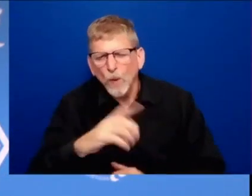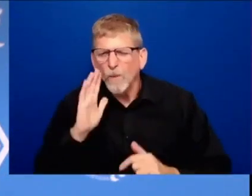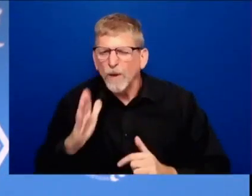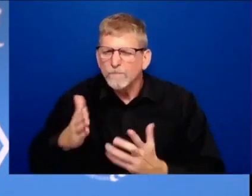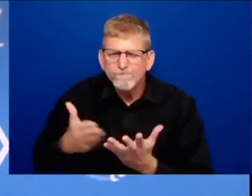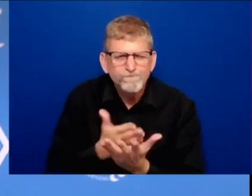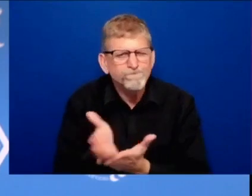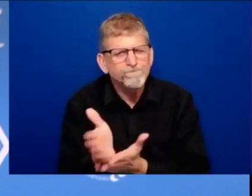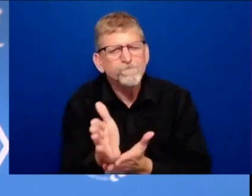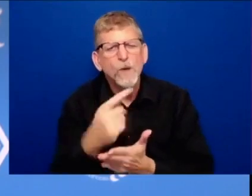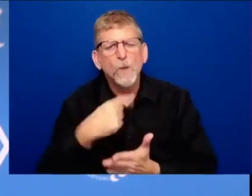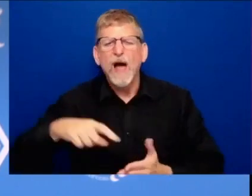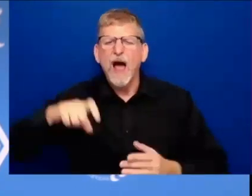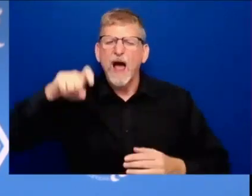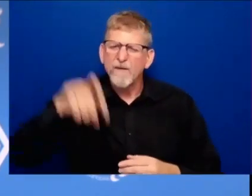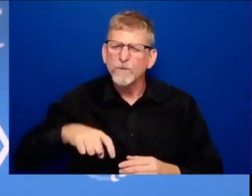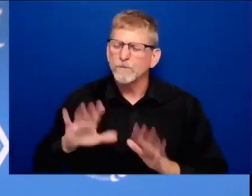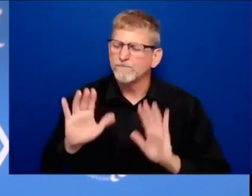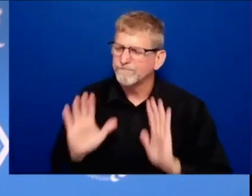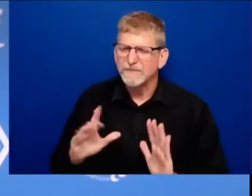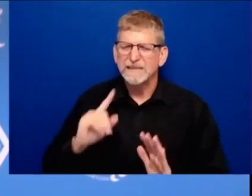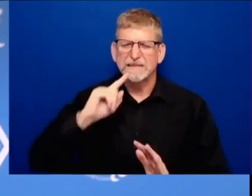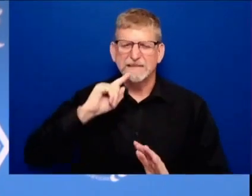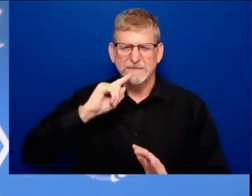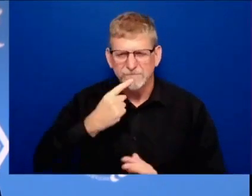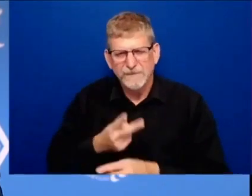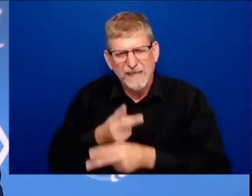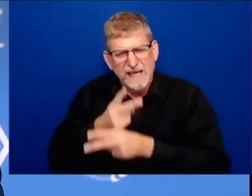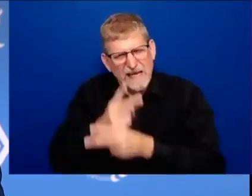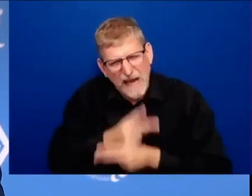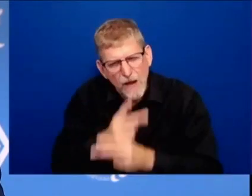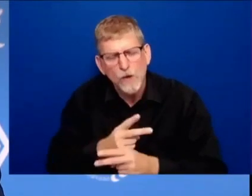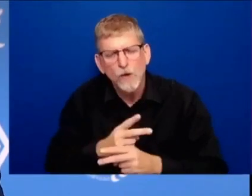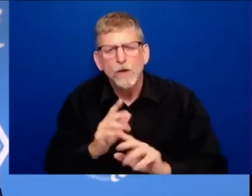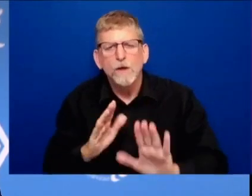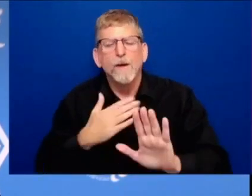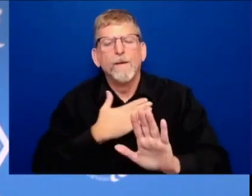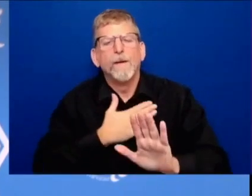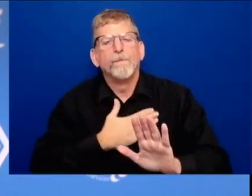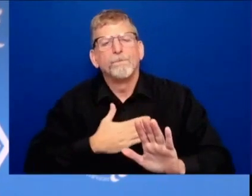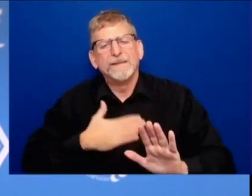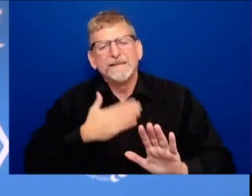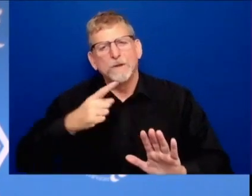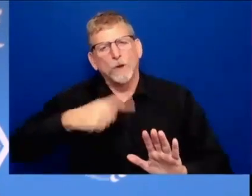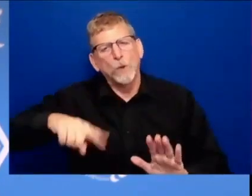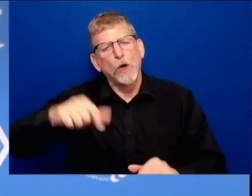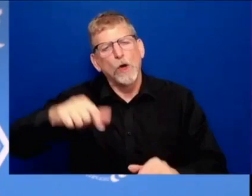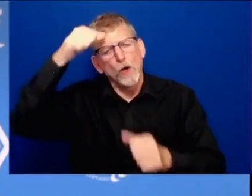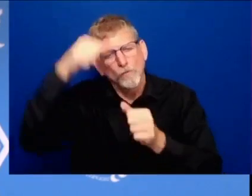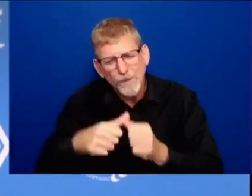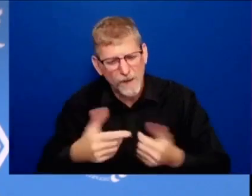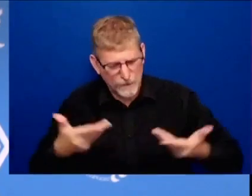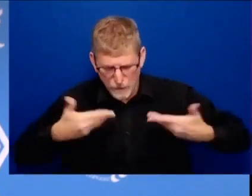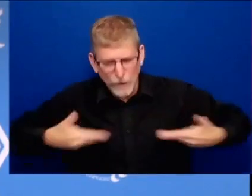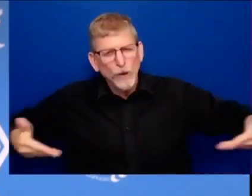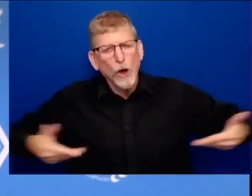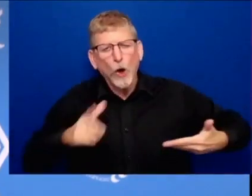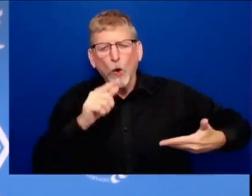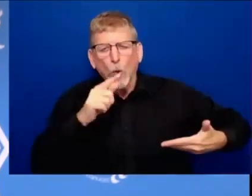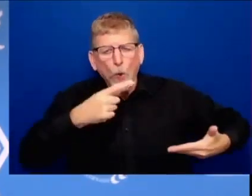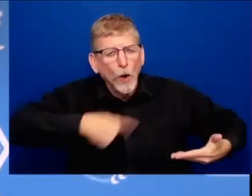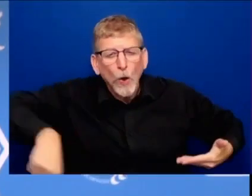we have to remember who we are we are the united states of america